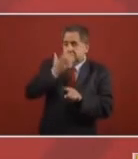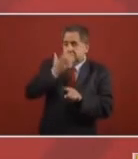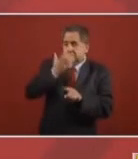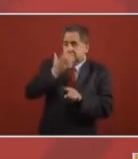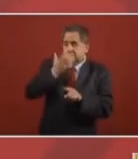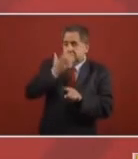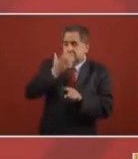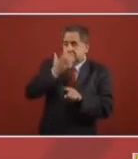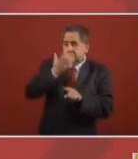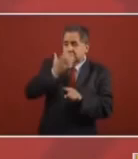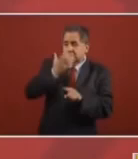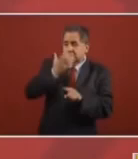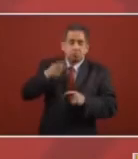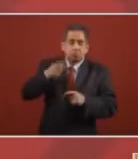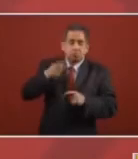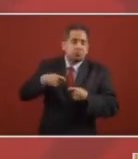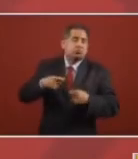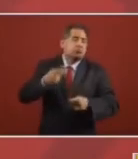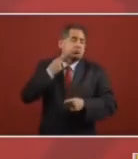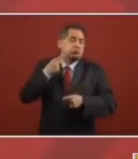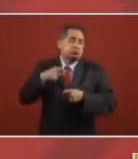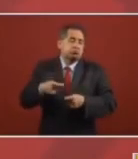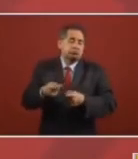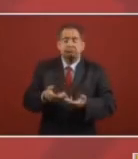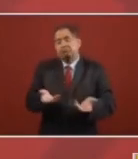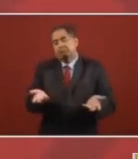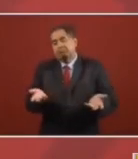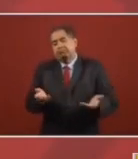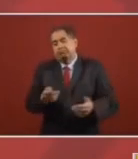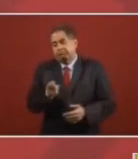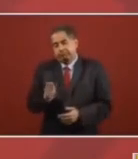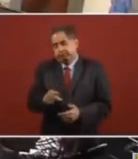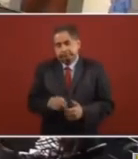with the same politics with the same politics